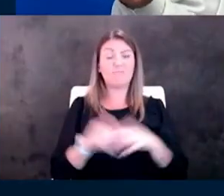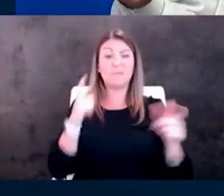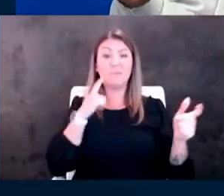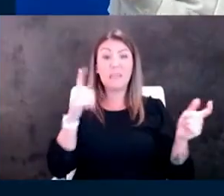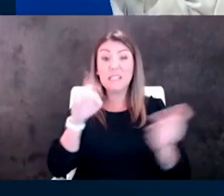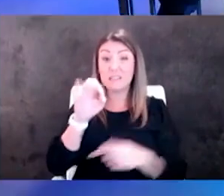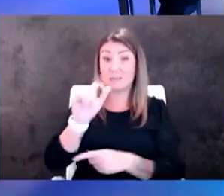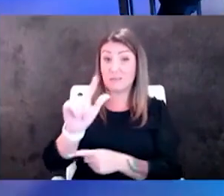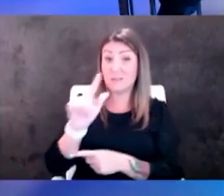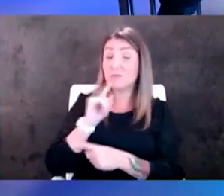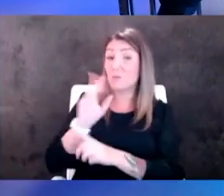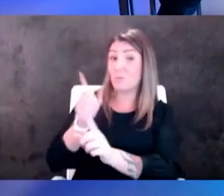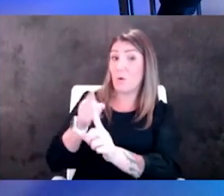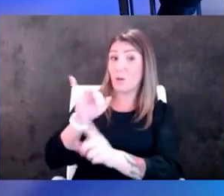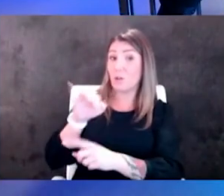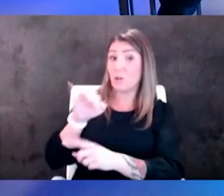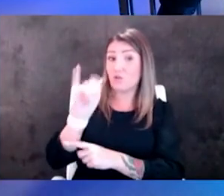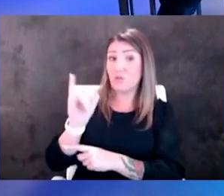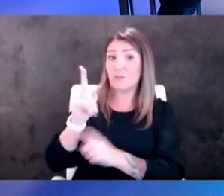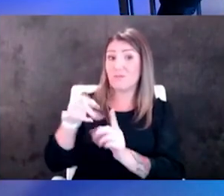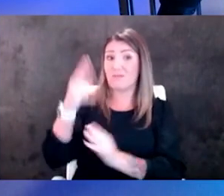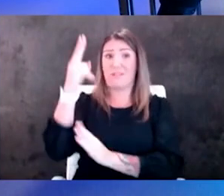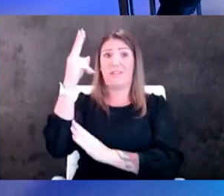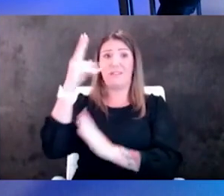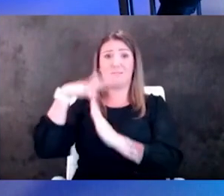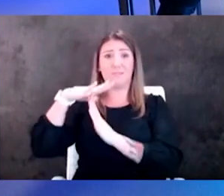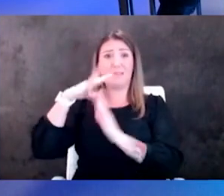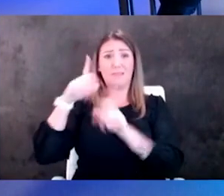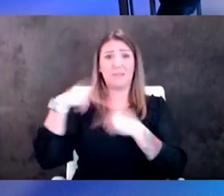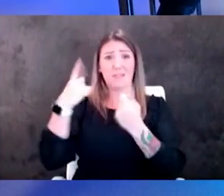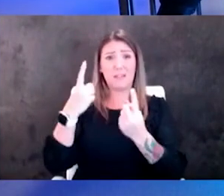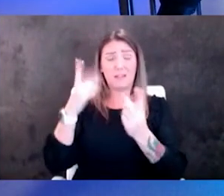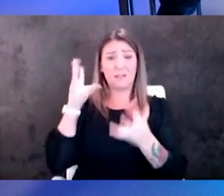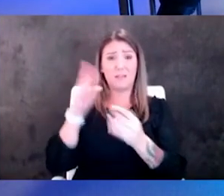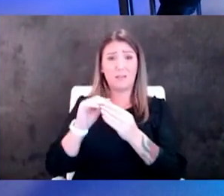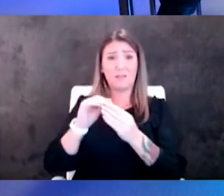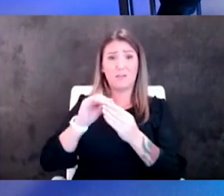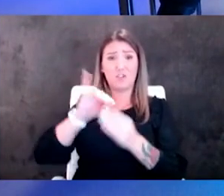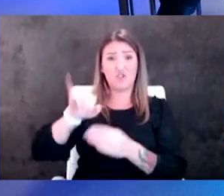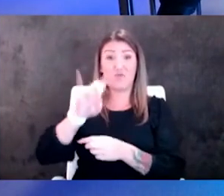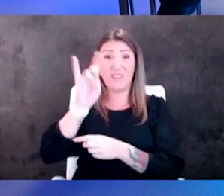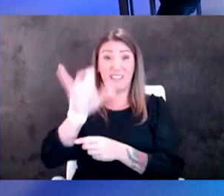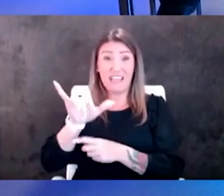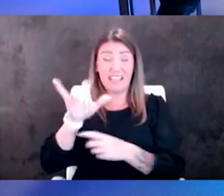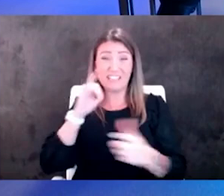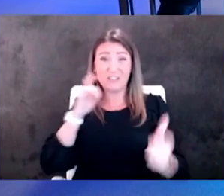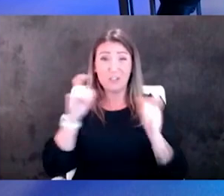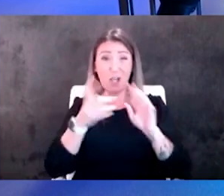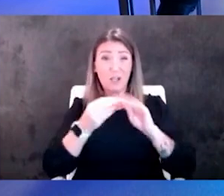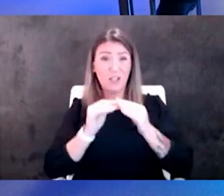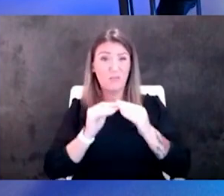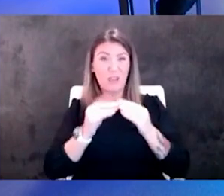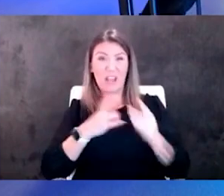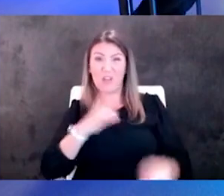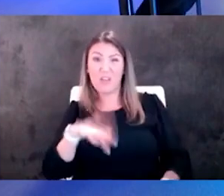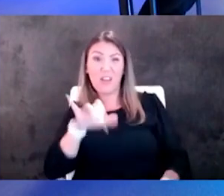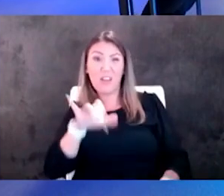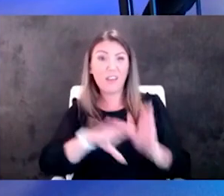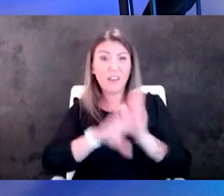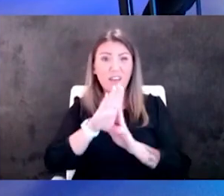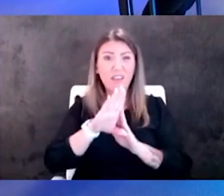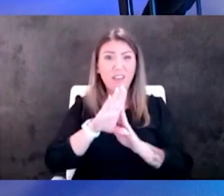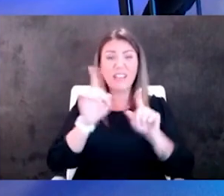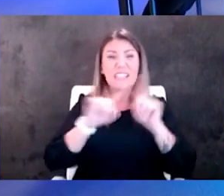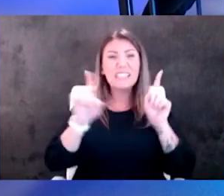jody we're at the highest peak since what for total hospitalization that's a big number i don't like that peak can we find a different peak to be